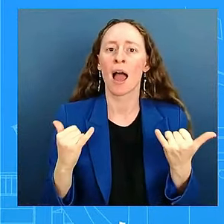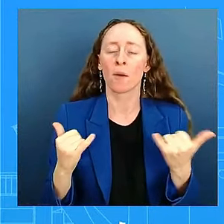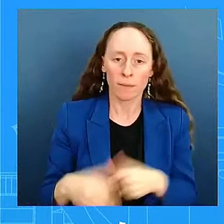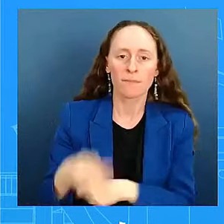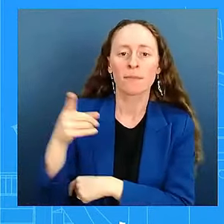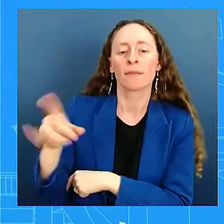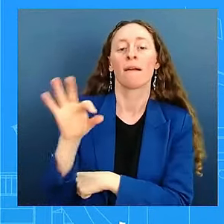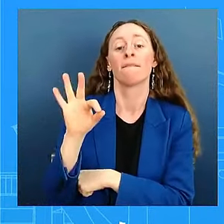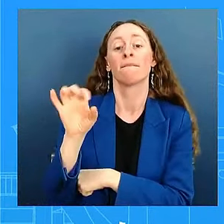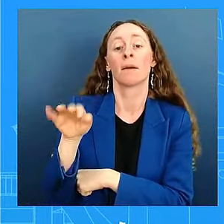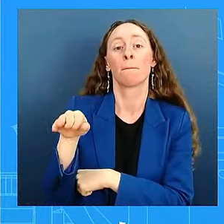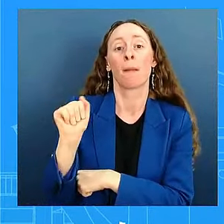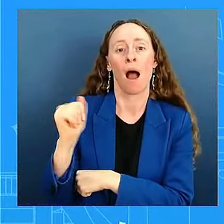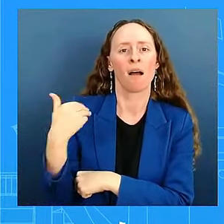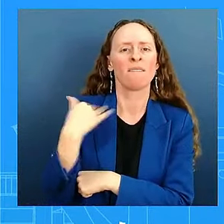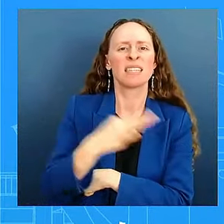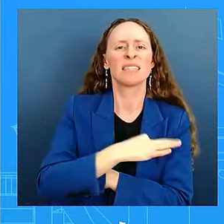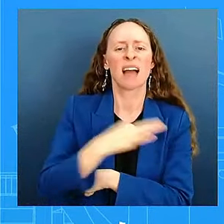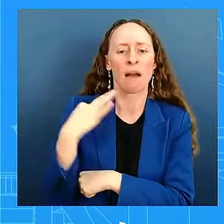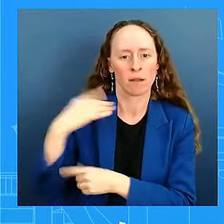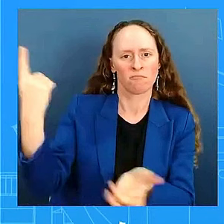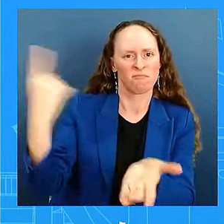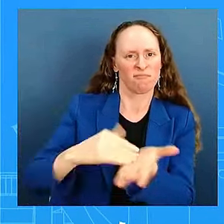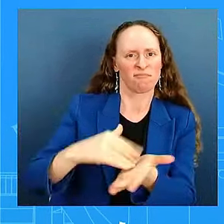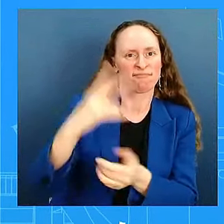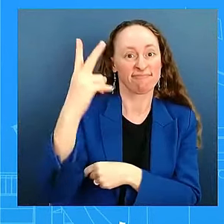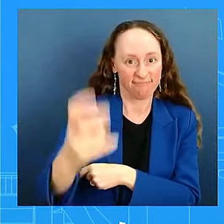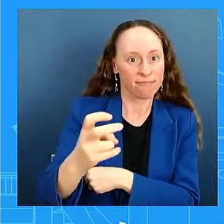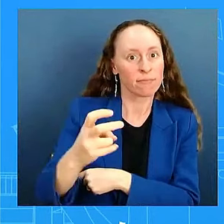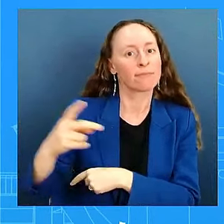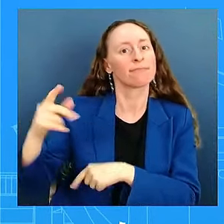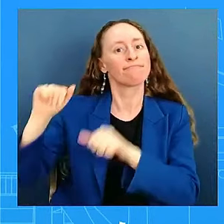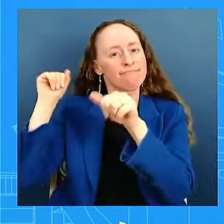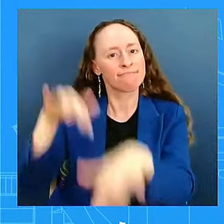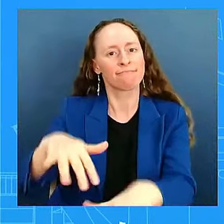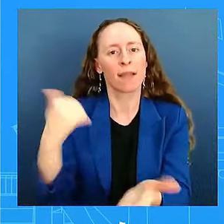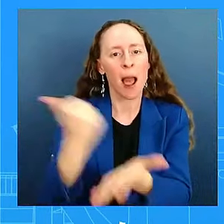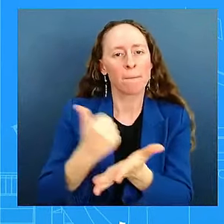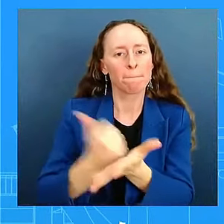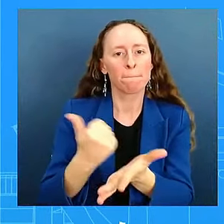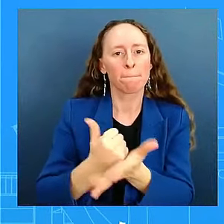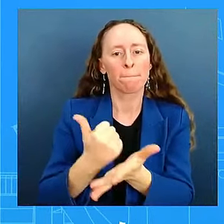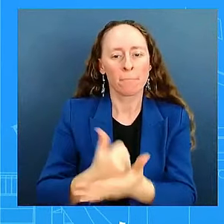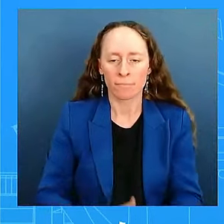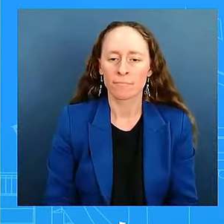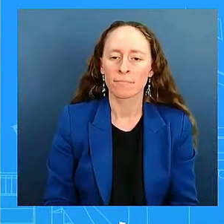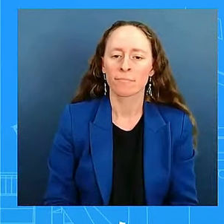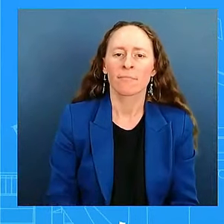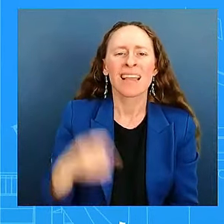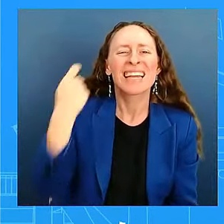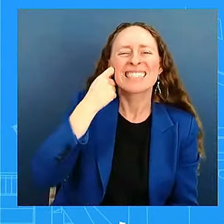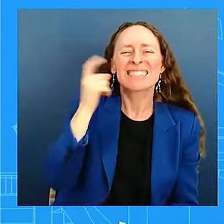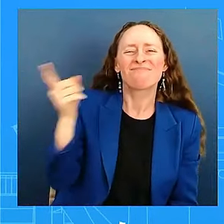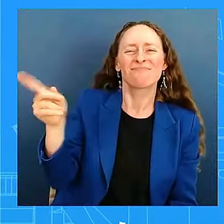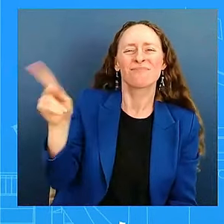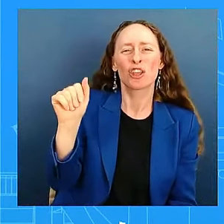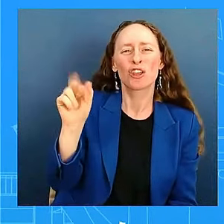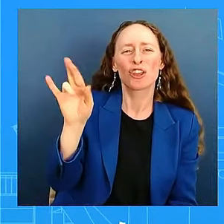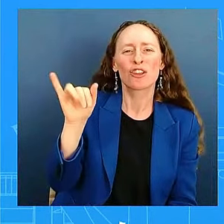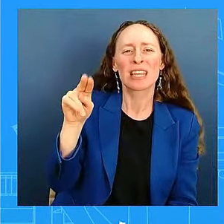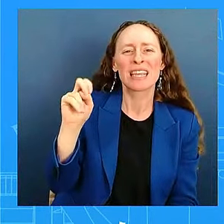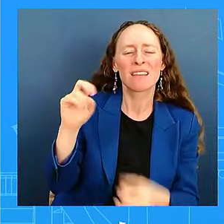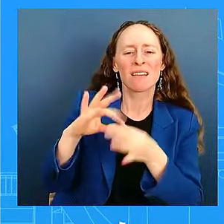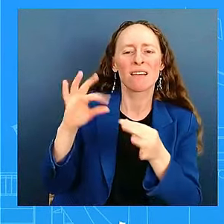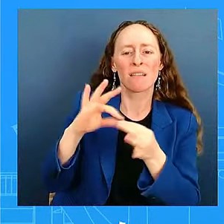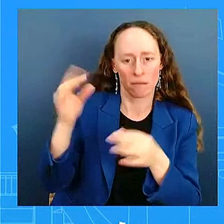Corinne mentioned the major disaster declarations and the emergency declarations previously issued. I should note that in the six